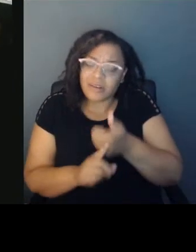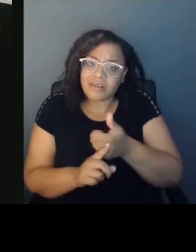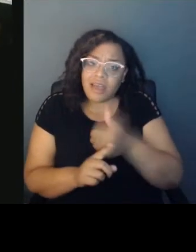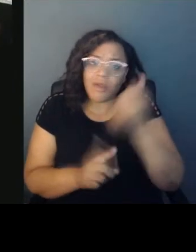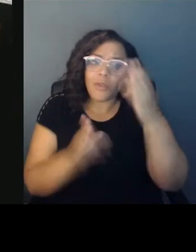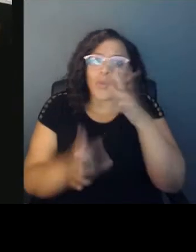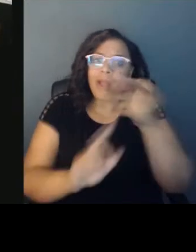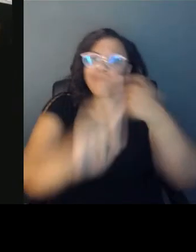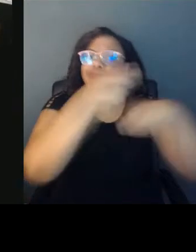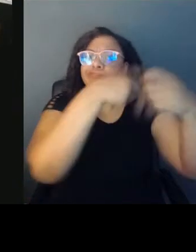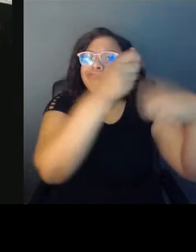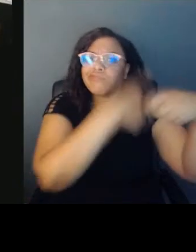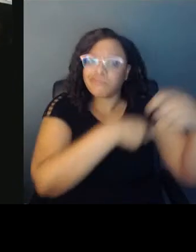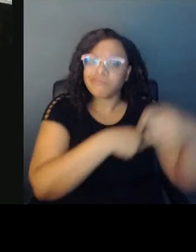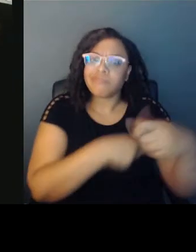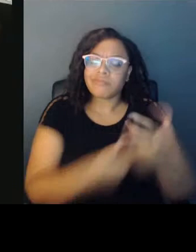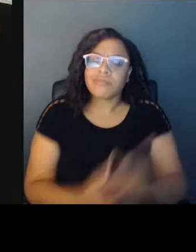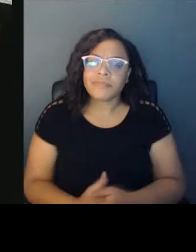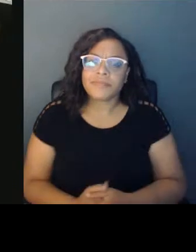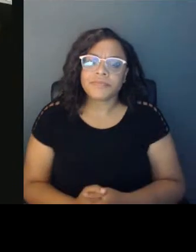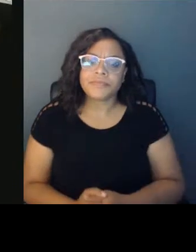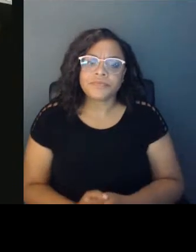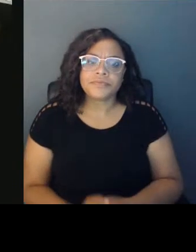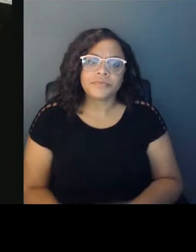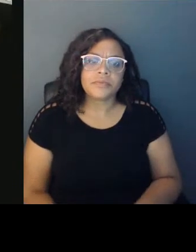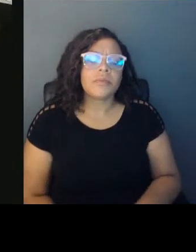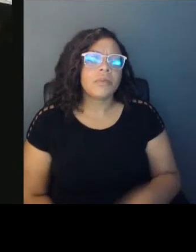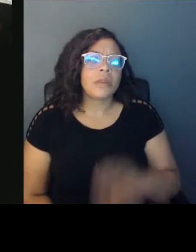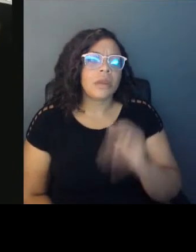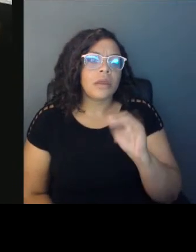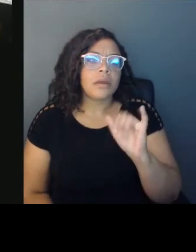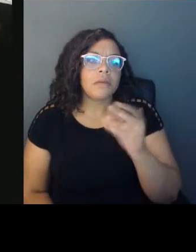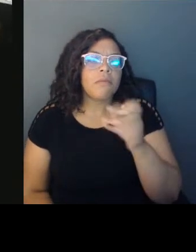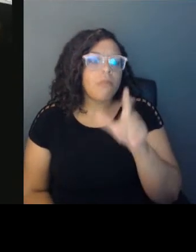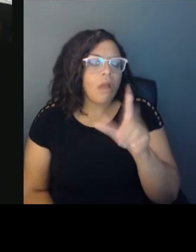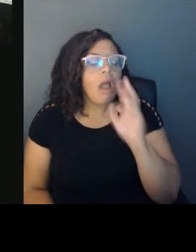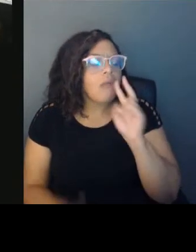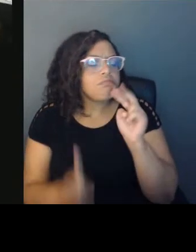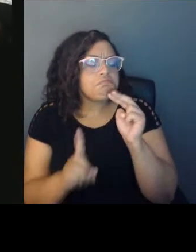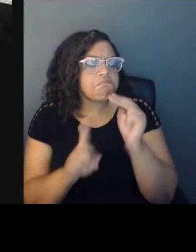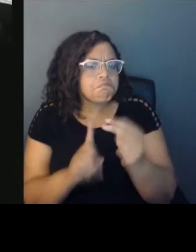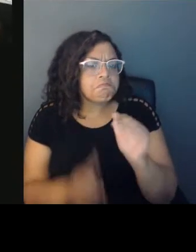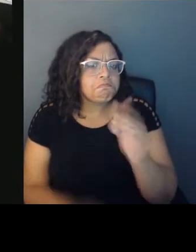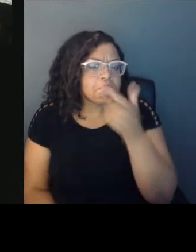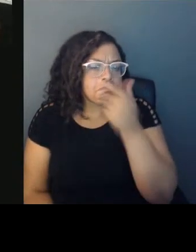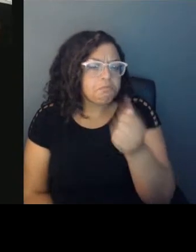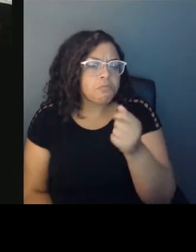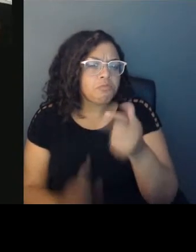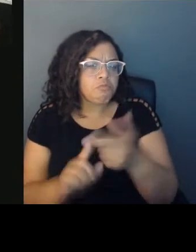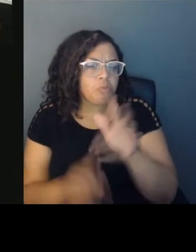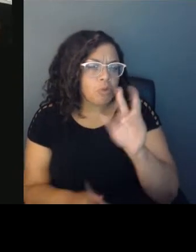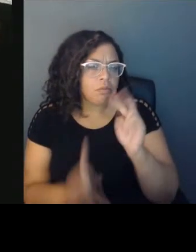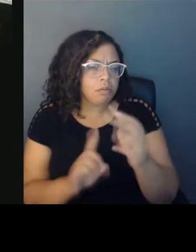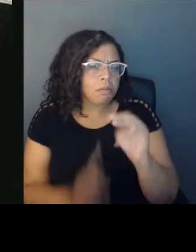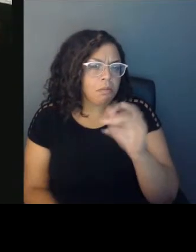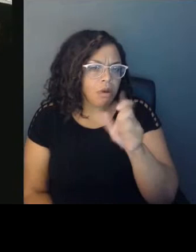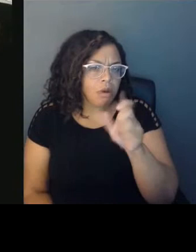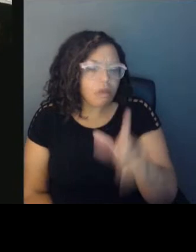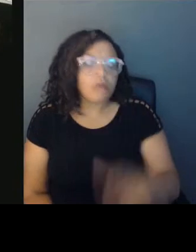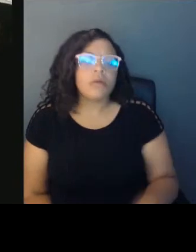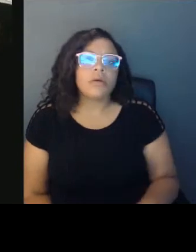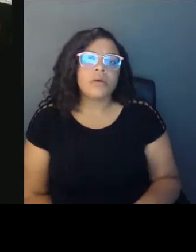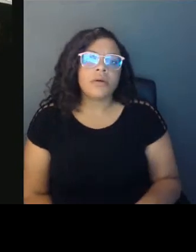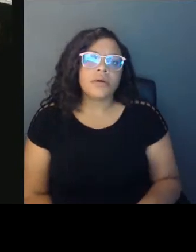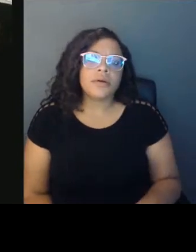about, I'm interested in your take on this from the artistic standpoint? Recently, I've seen conversations that I have not previously seen before about